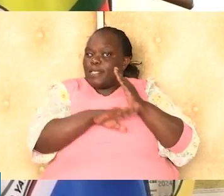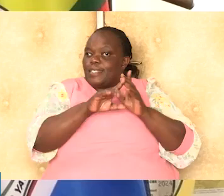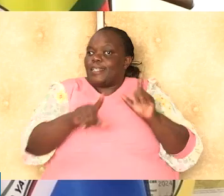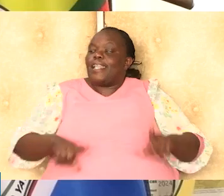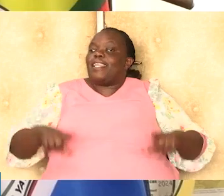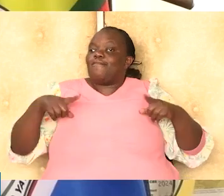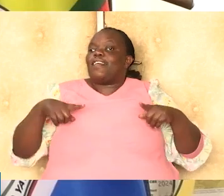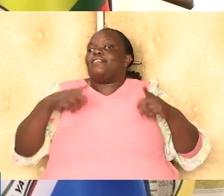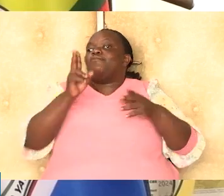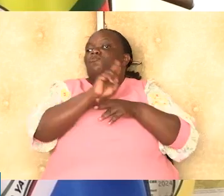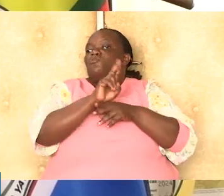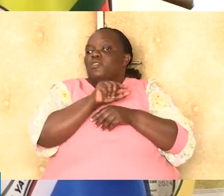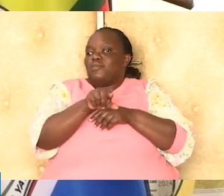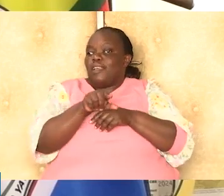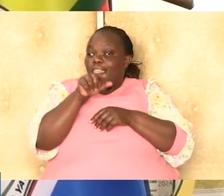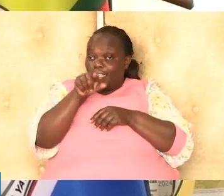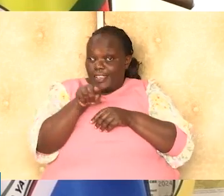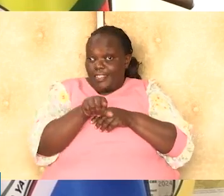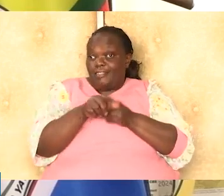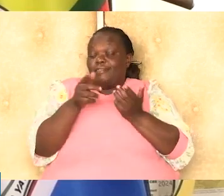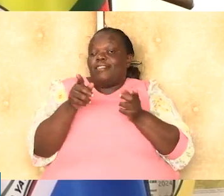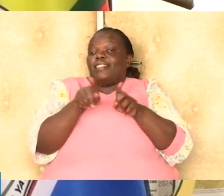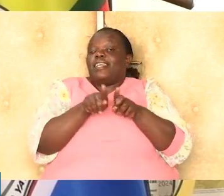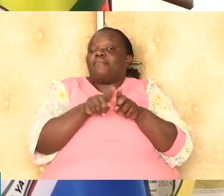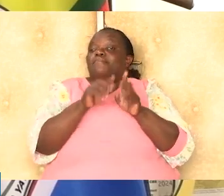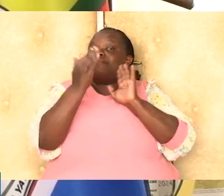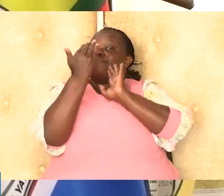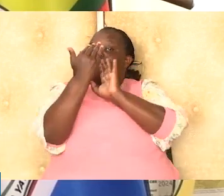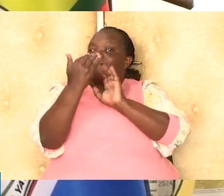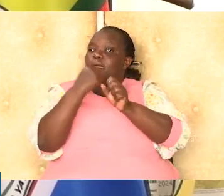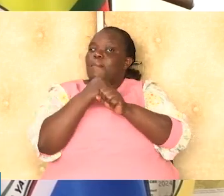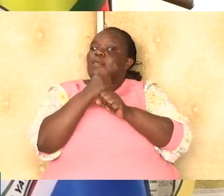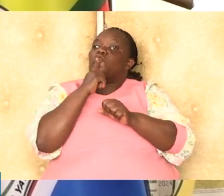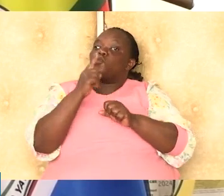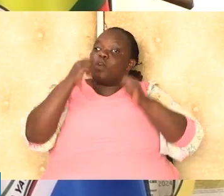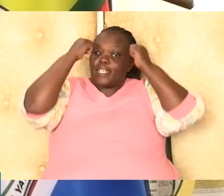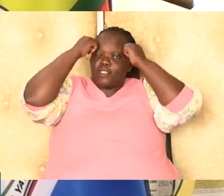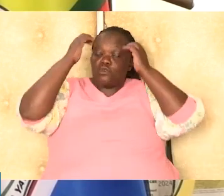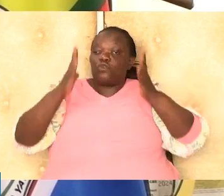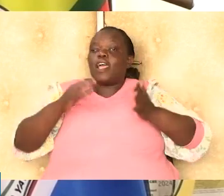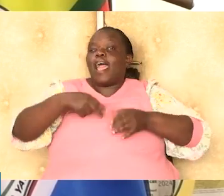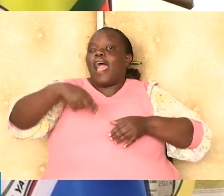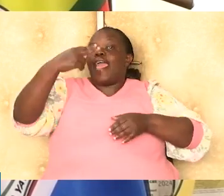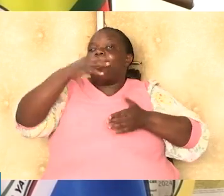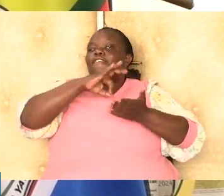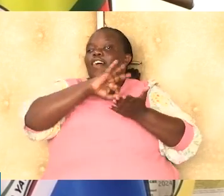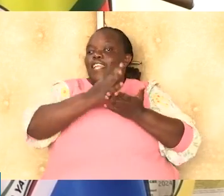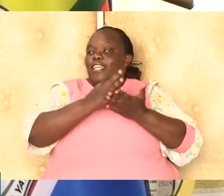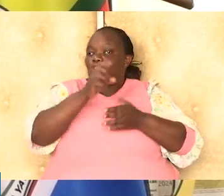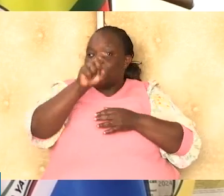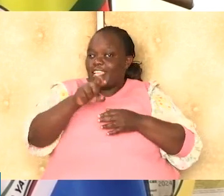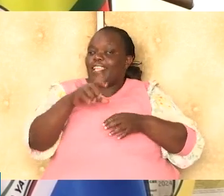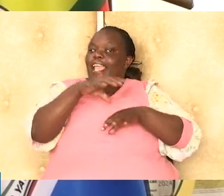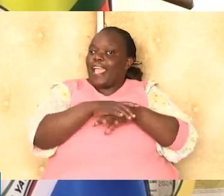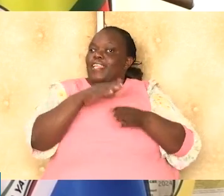expenses. This tiered approach ensures that students with higher financial need receive